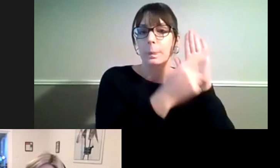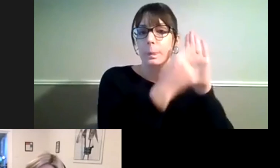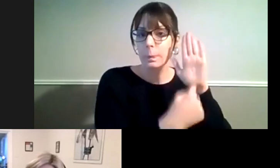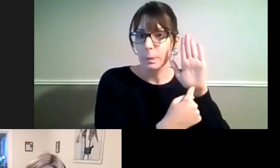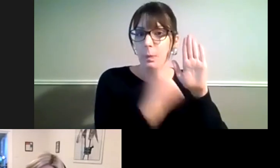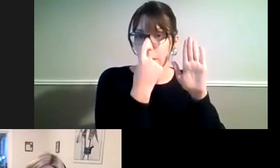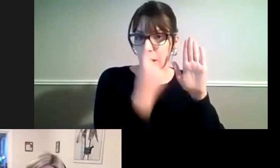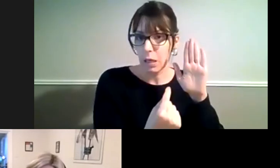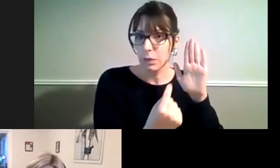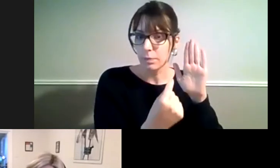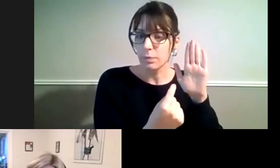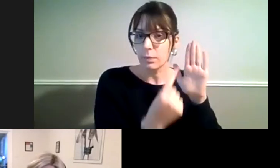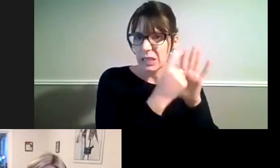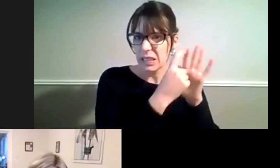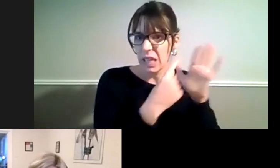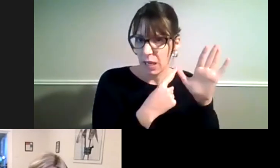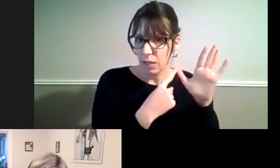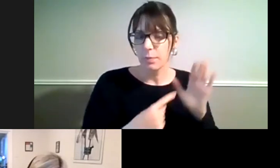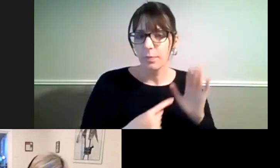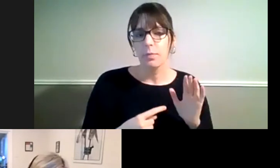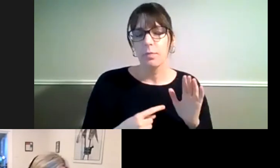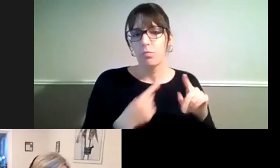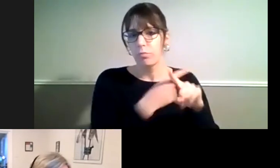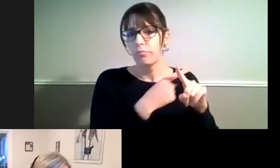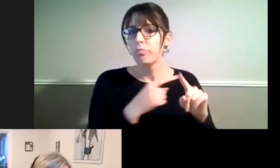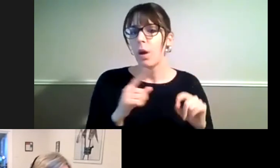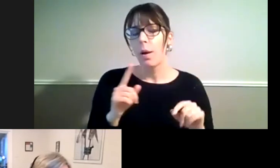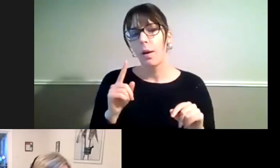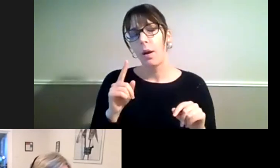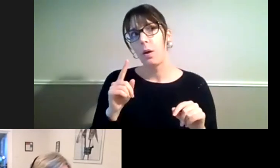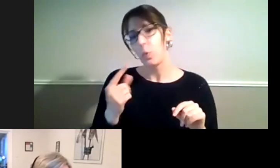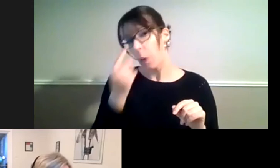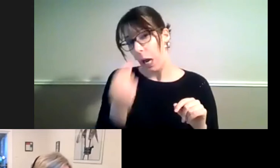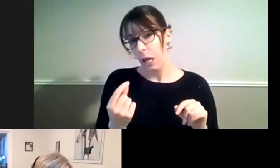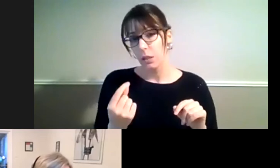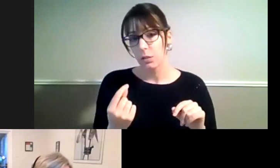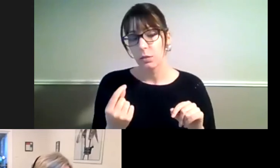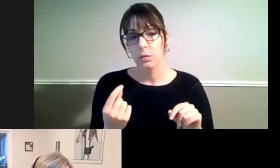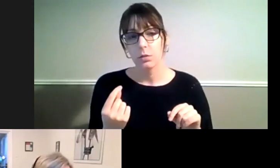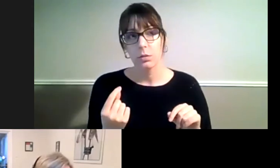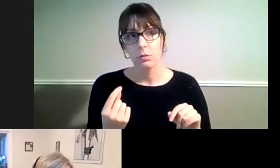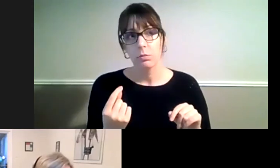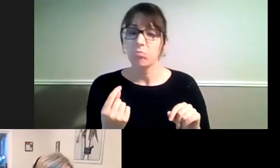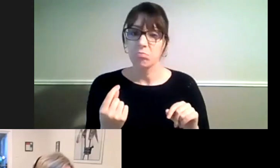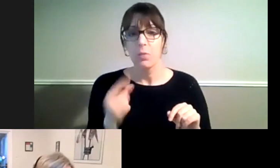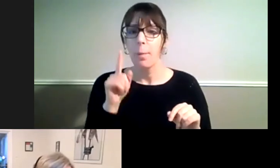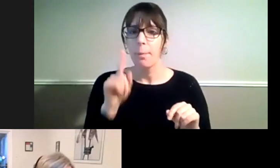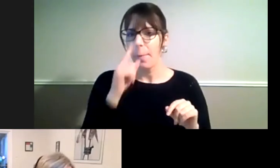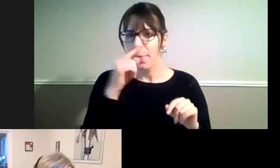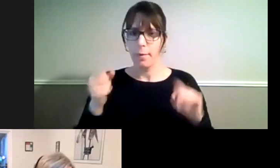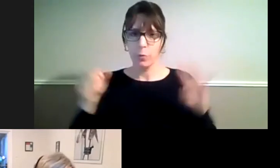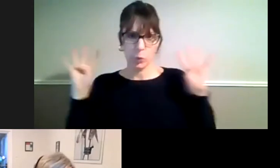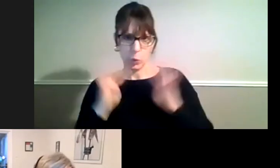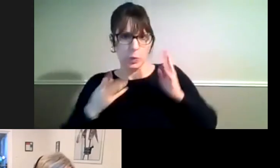Disabilities and that would be something for people to to get together to talk about